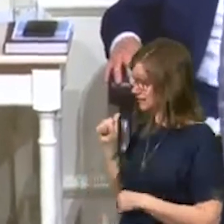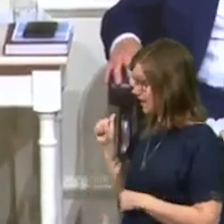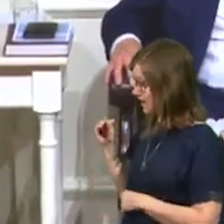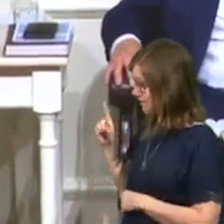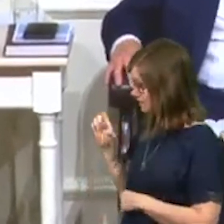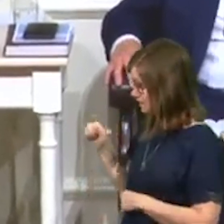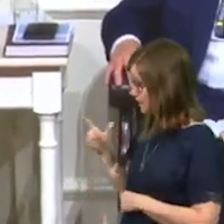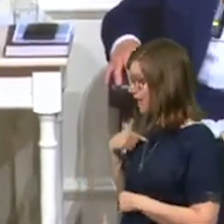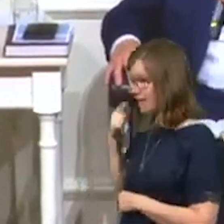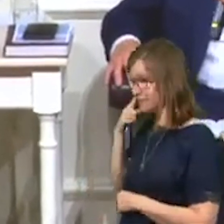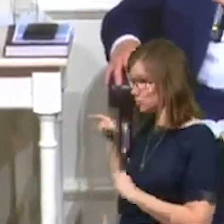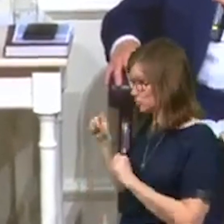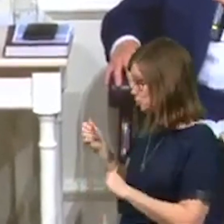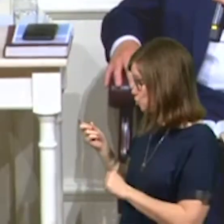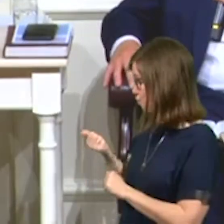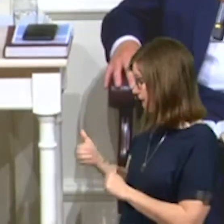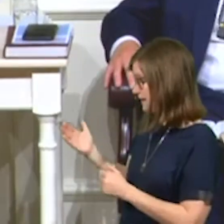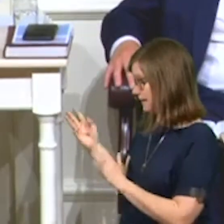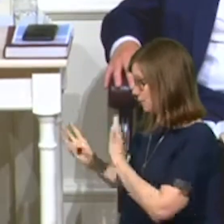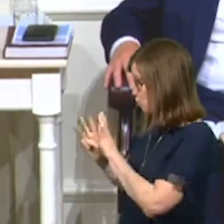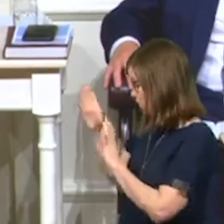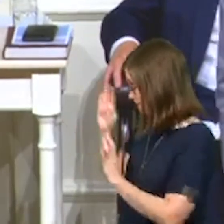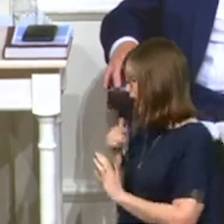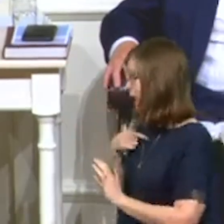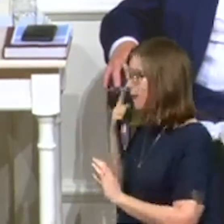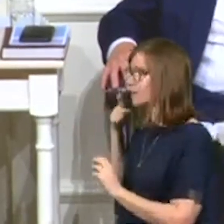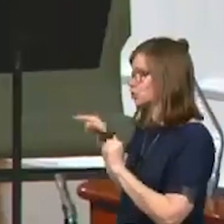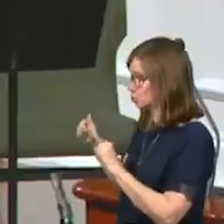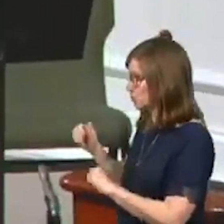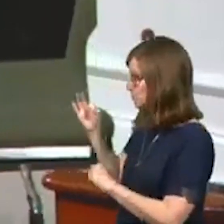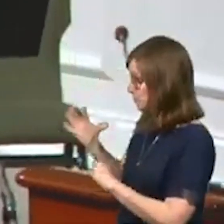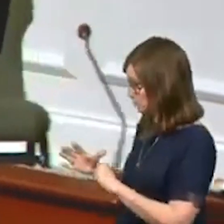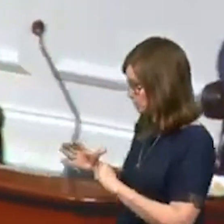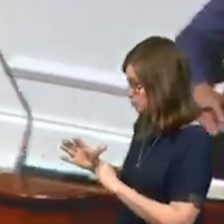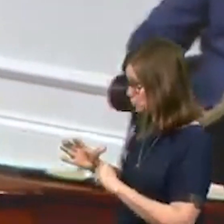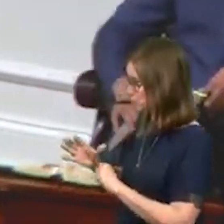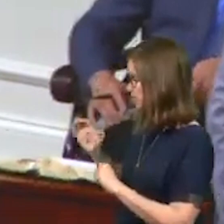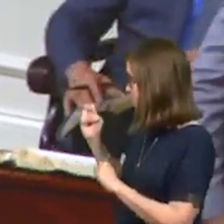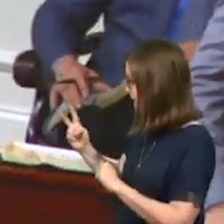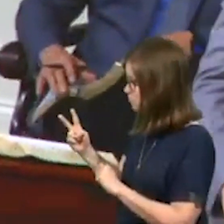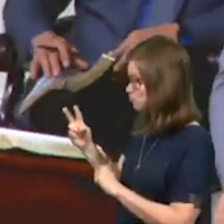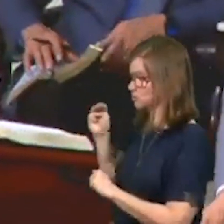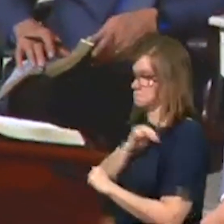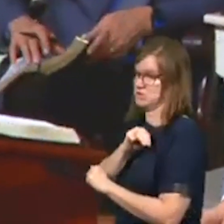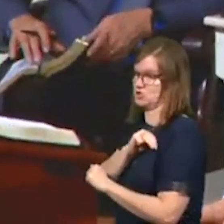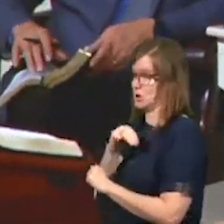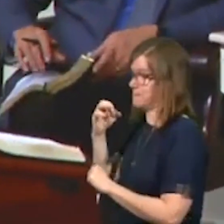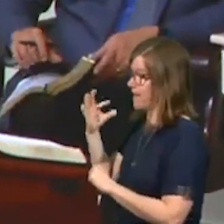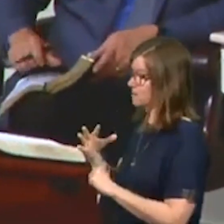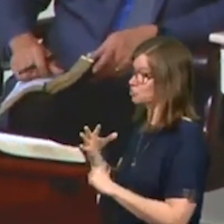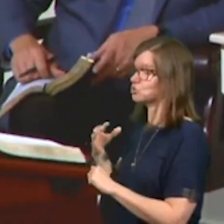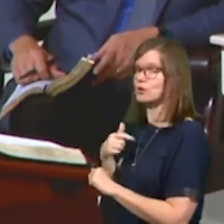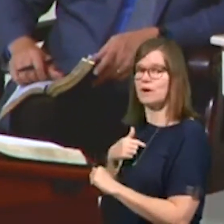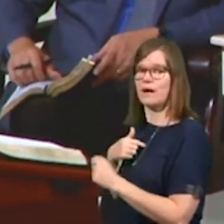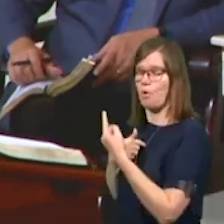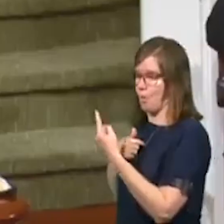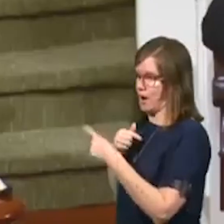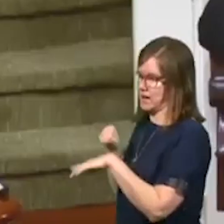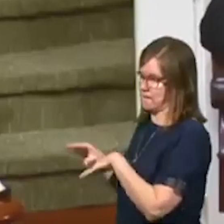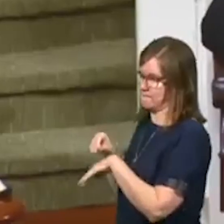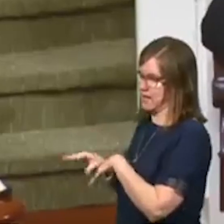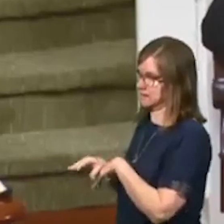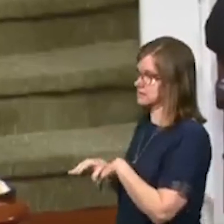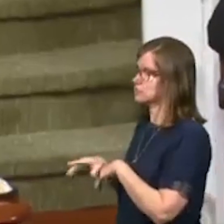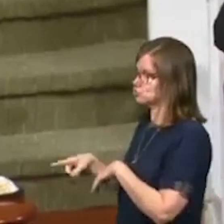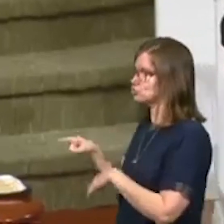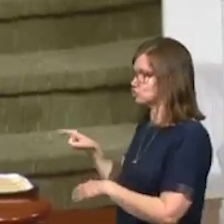Abdel, he said, I think you could do just about anything in the will of God. I think you could be a preacher and an evangelist, a missionary, a pastor. He said, I have one piece of advice for you.